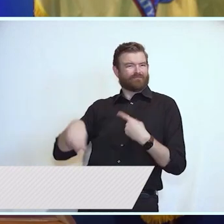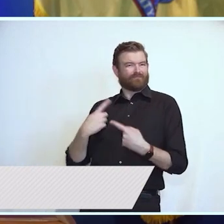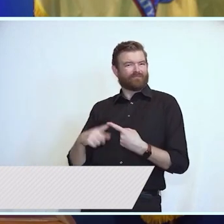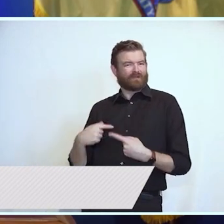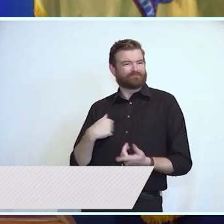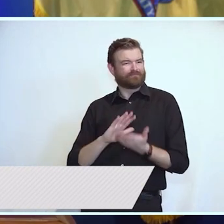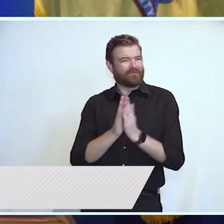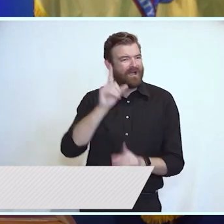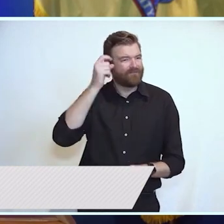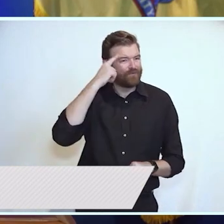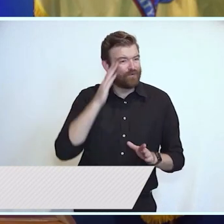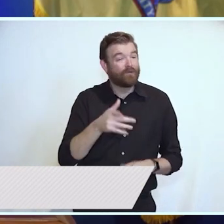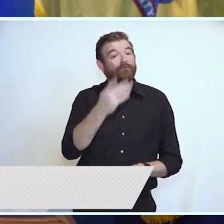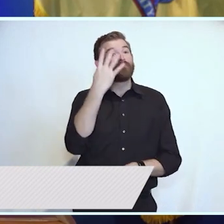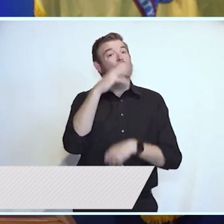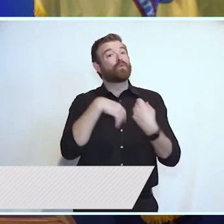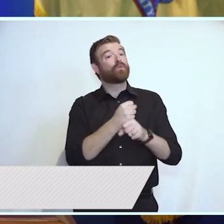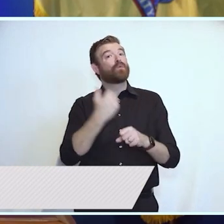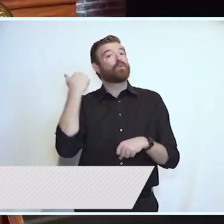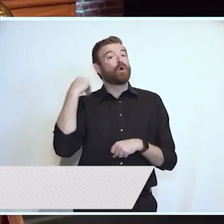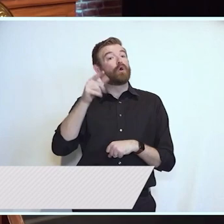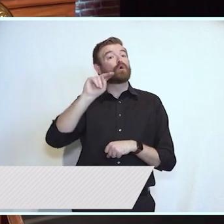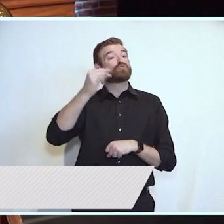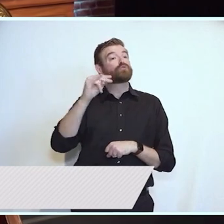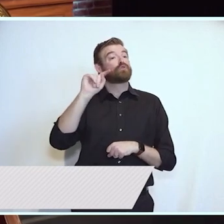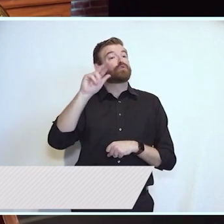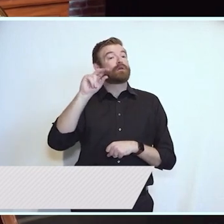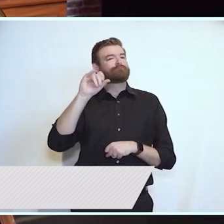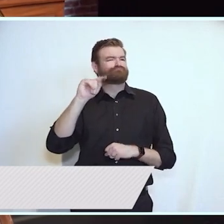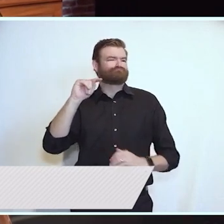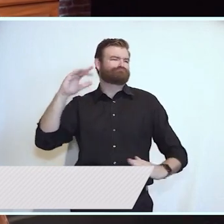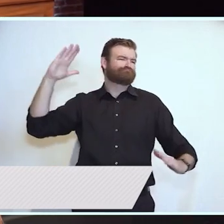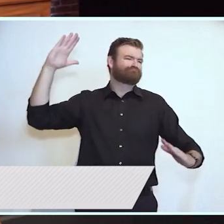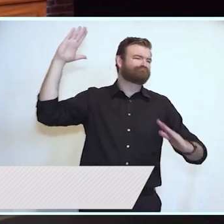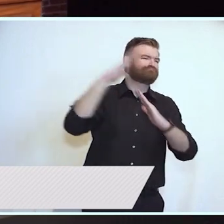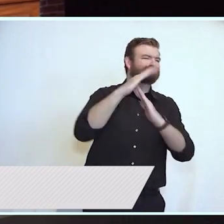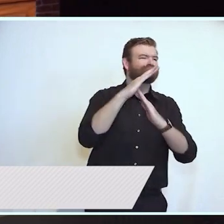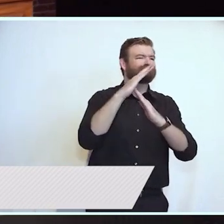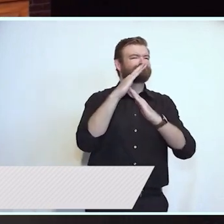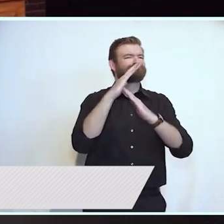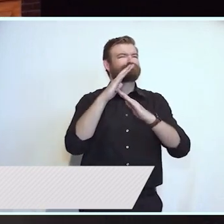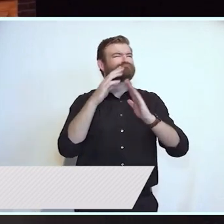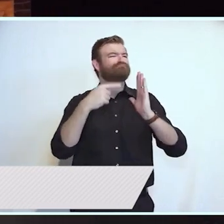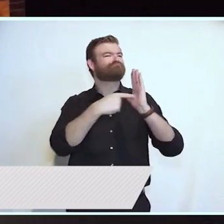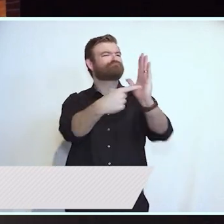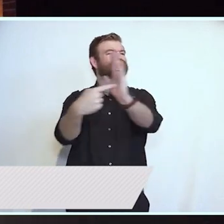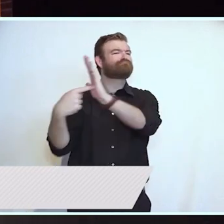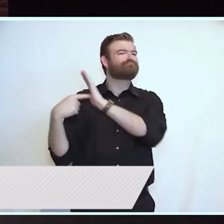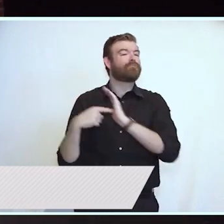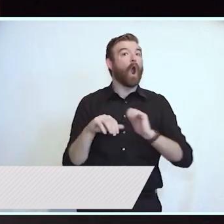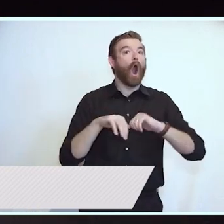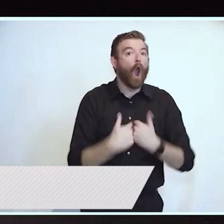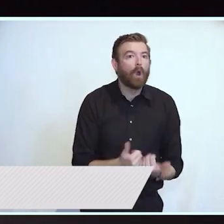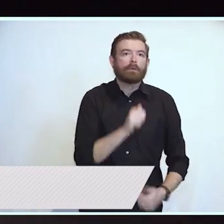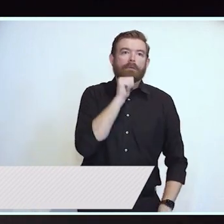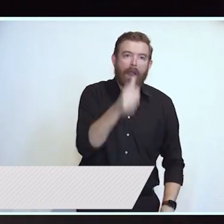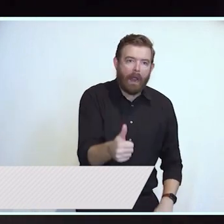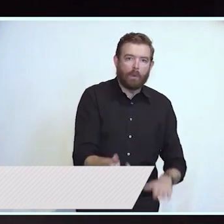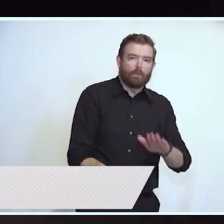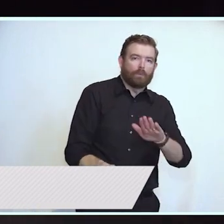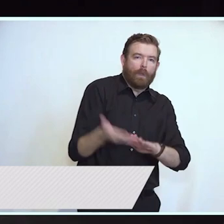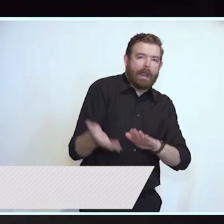Four years ago, NJ Transit was a national model of how not to run a mass transit system.